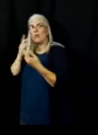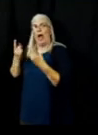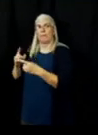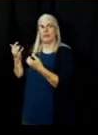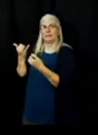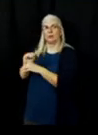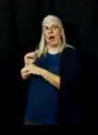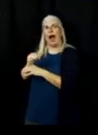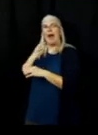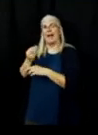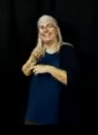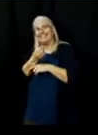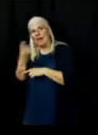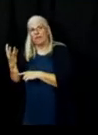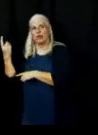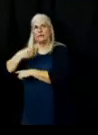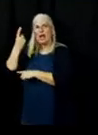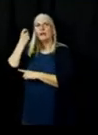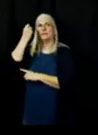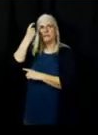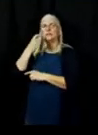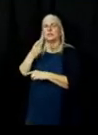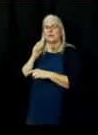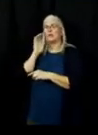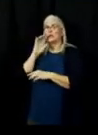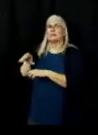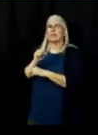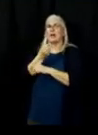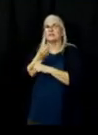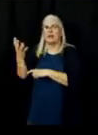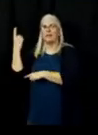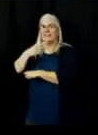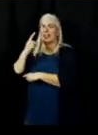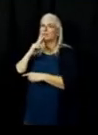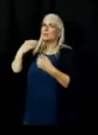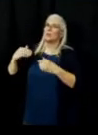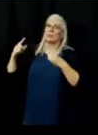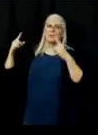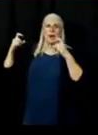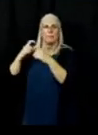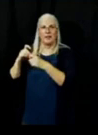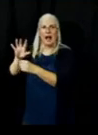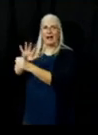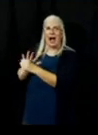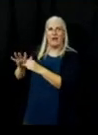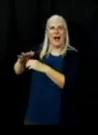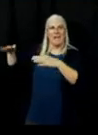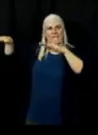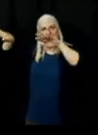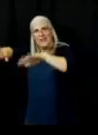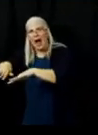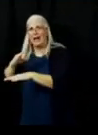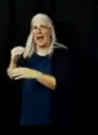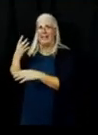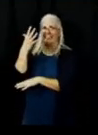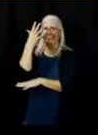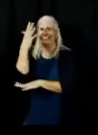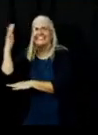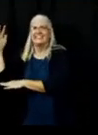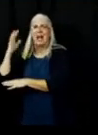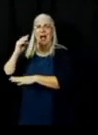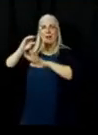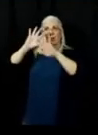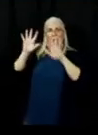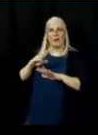days. It's very complex. There's a lot of drainages. There's a lot of heavy fuel. We have to watch the weather conditions that have be just right so we don't create